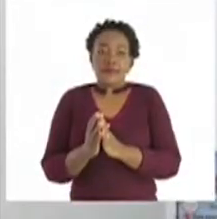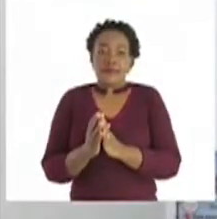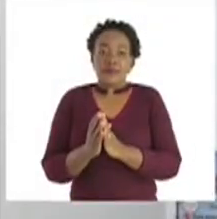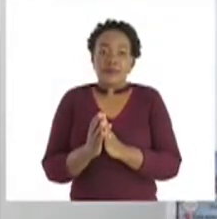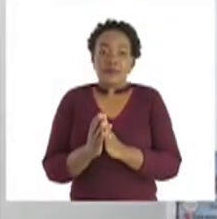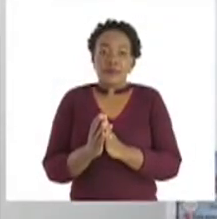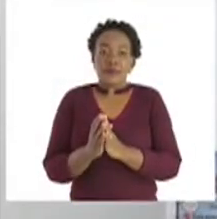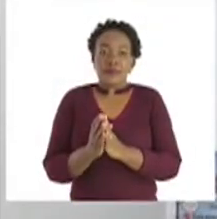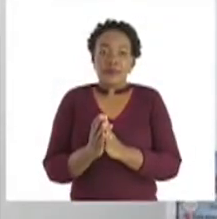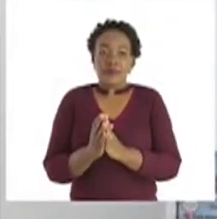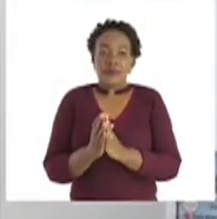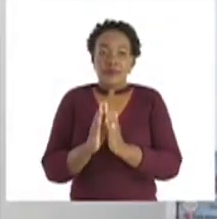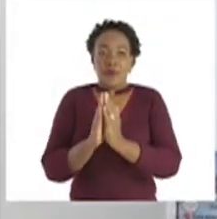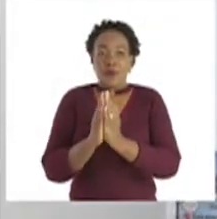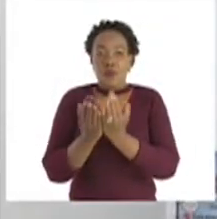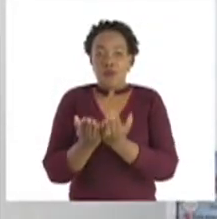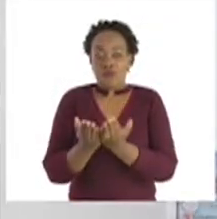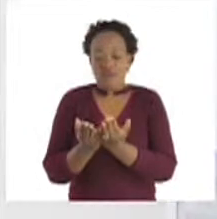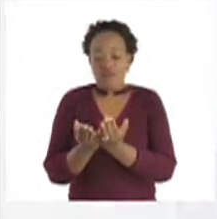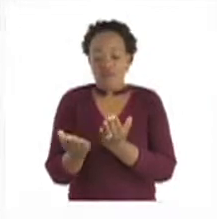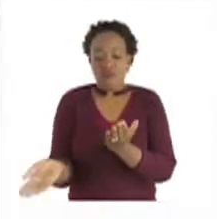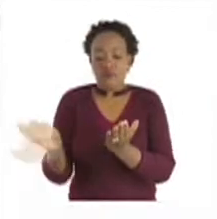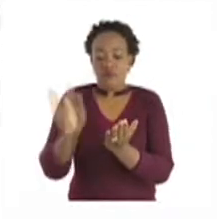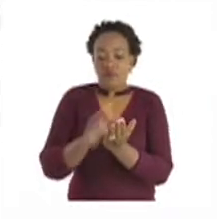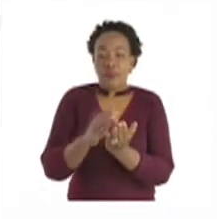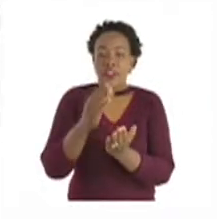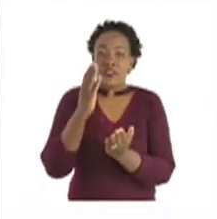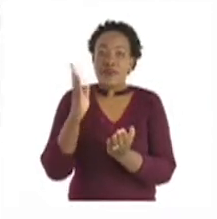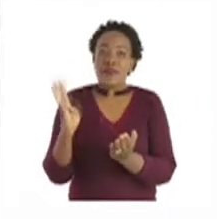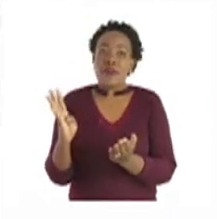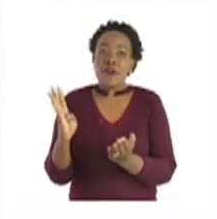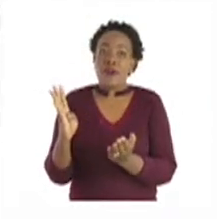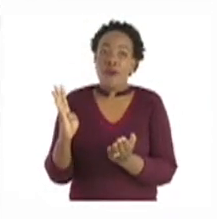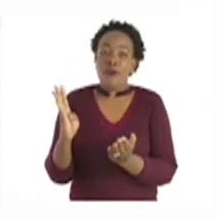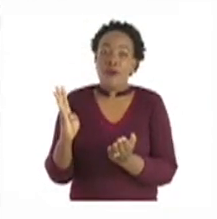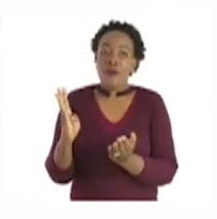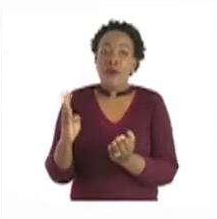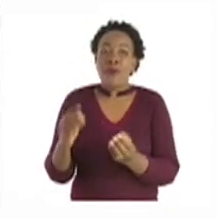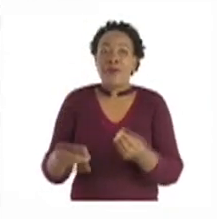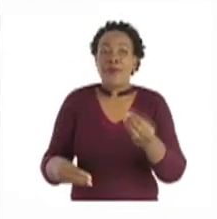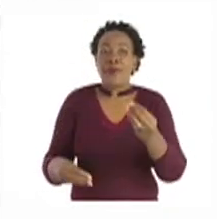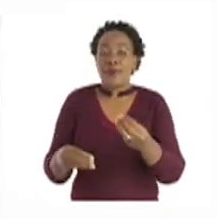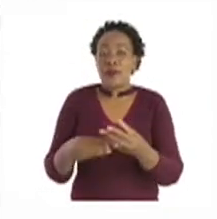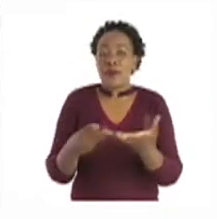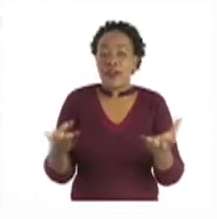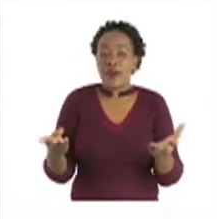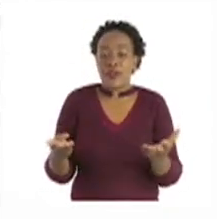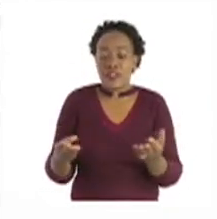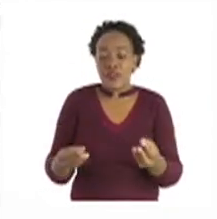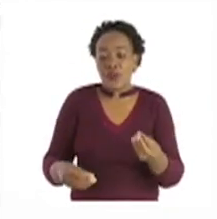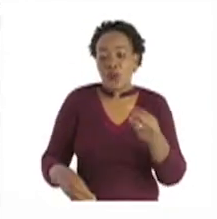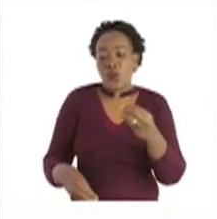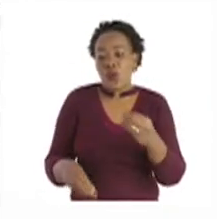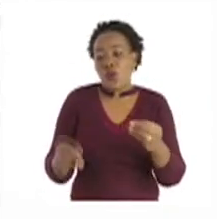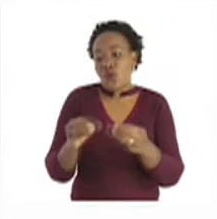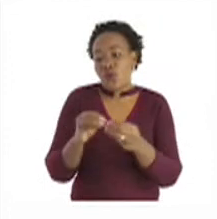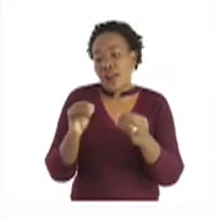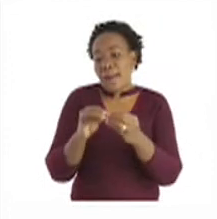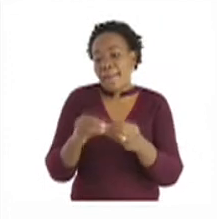Let's now turn to page 4, where we are going to fill in numbers to complete the patterns.